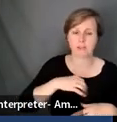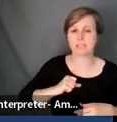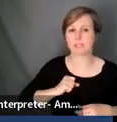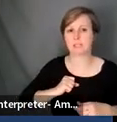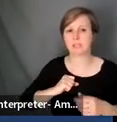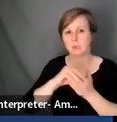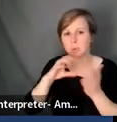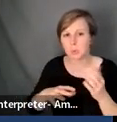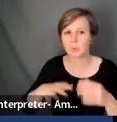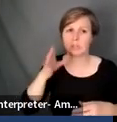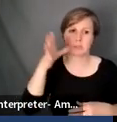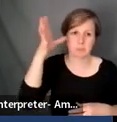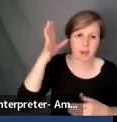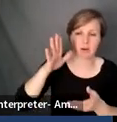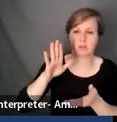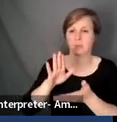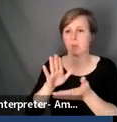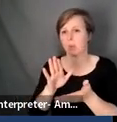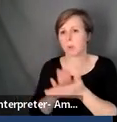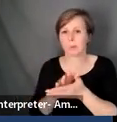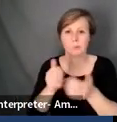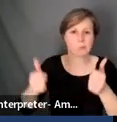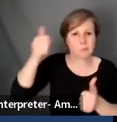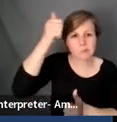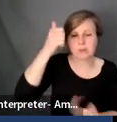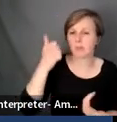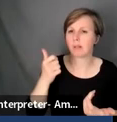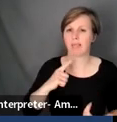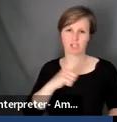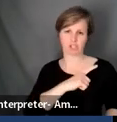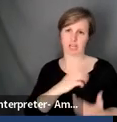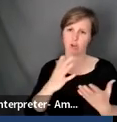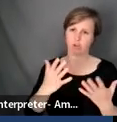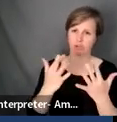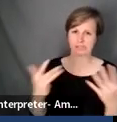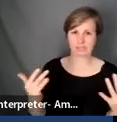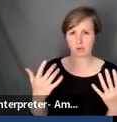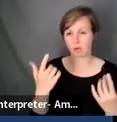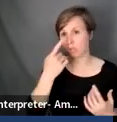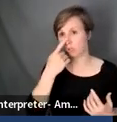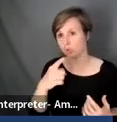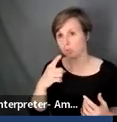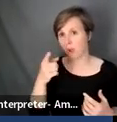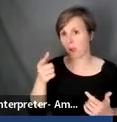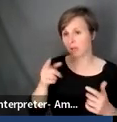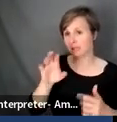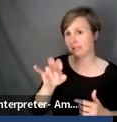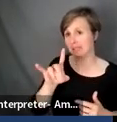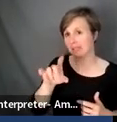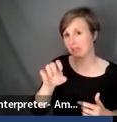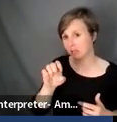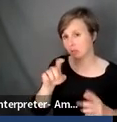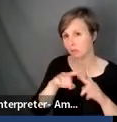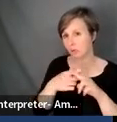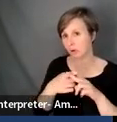school administration, legislators, and so forth. Cecile, would you mind starting us off with that one? Sure. Thank you. Uh, I mean,